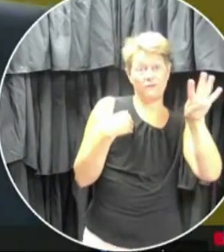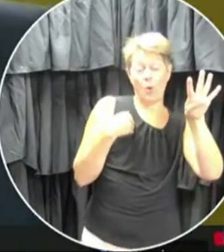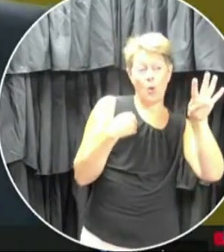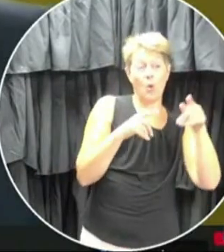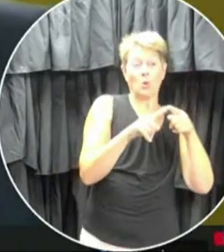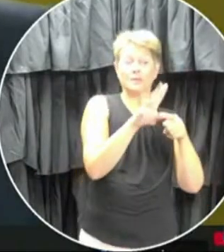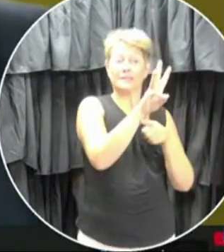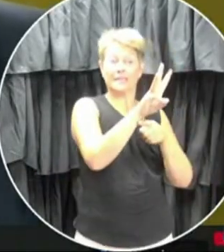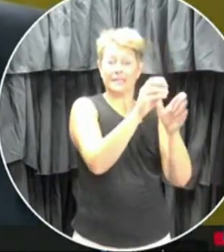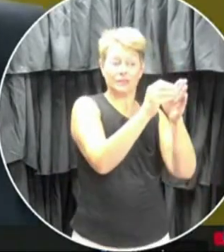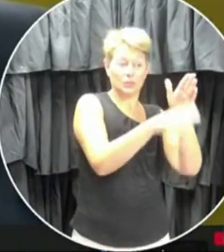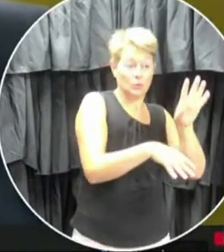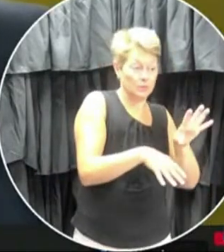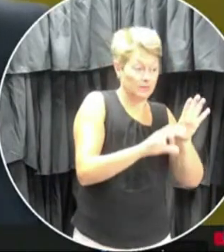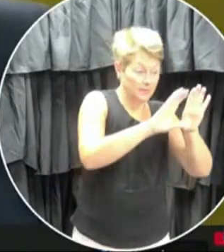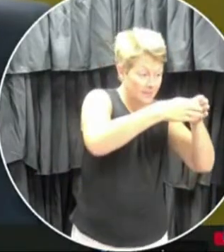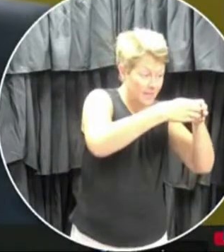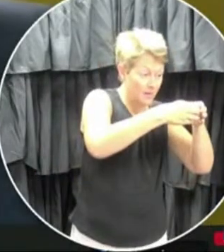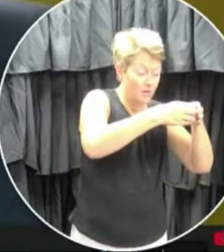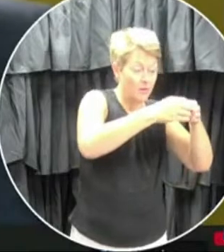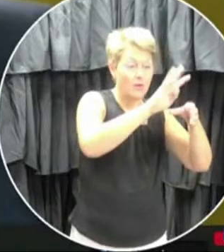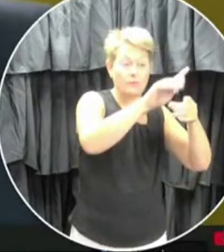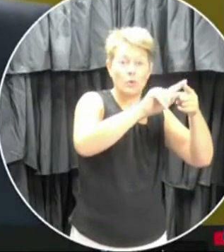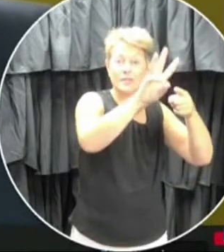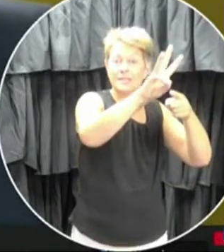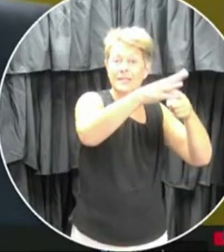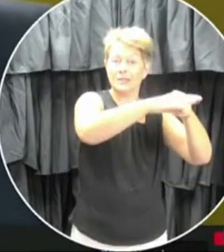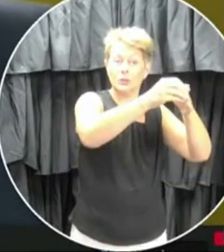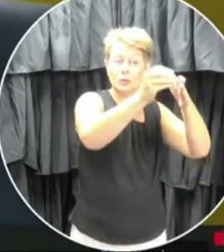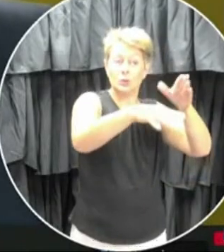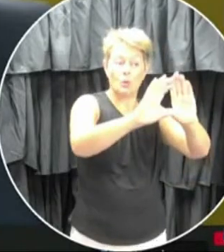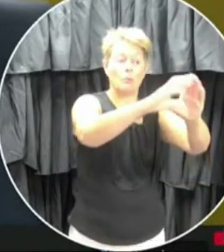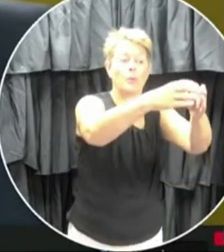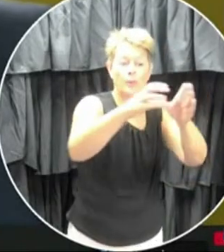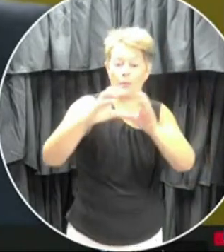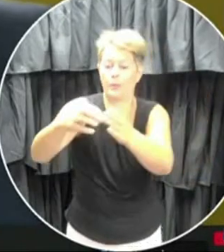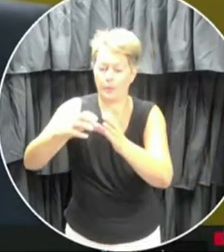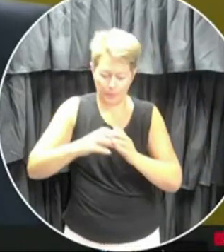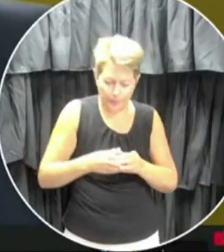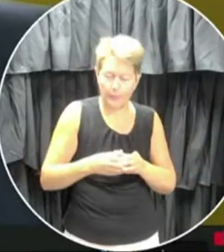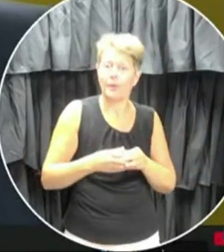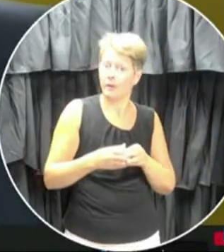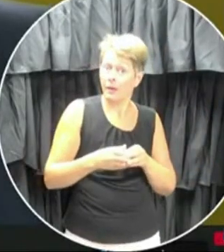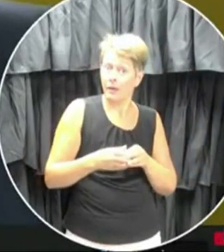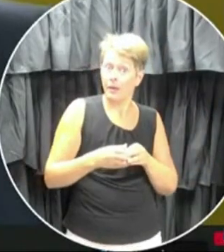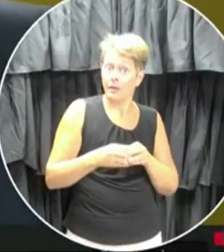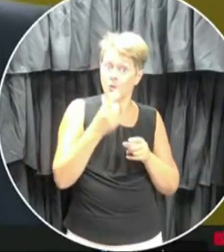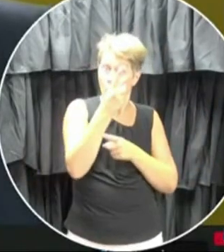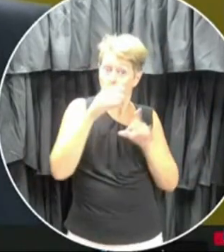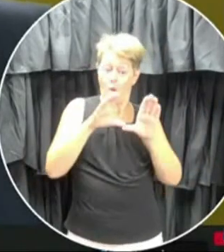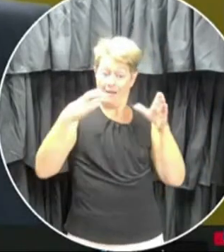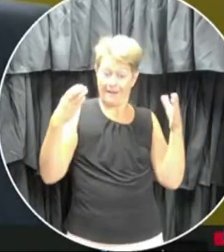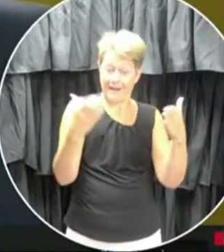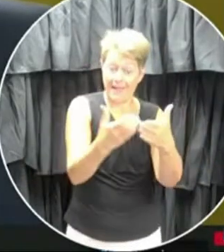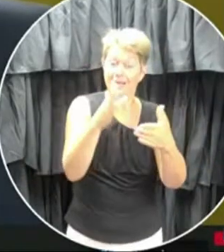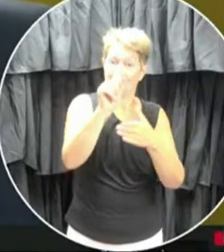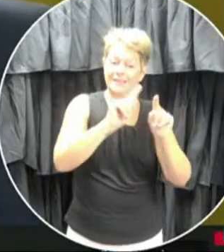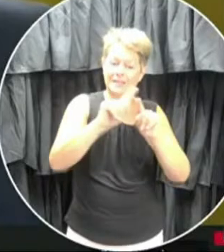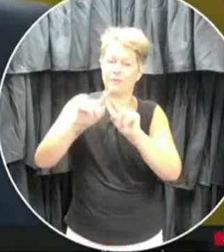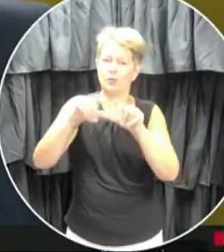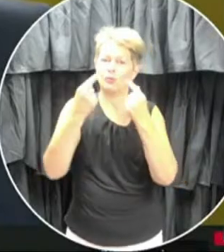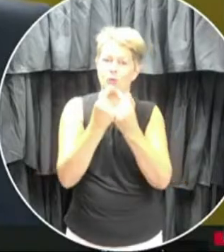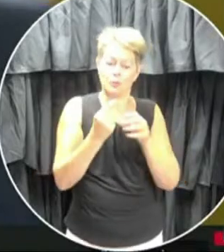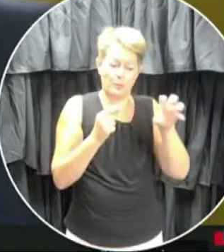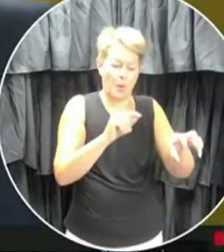of the classroom, and four or six in another part of the classroom, you know, sort of a sub cohort of and call it that to limit interaction, depending on the activity.